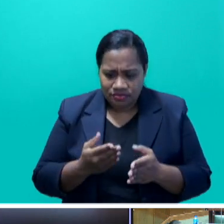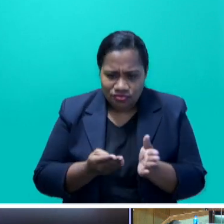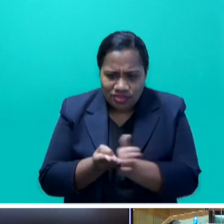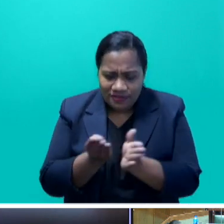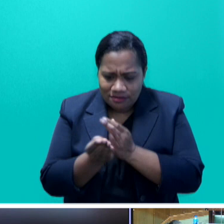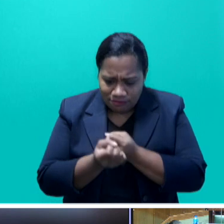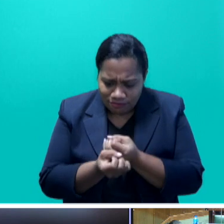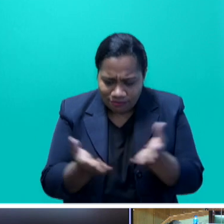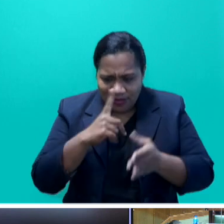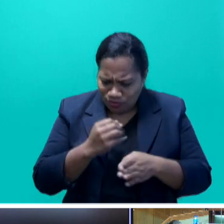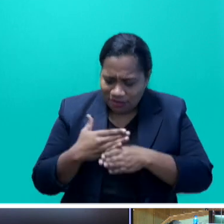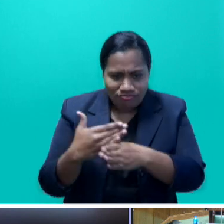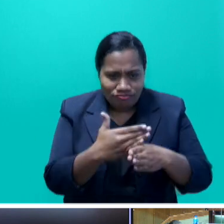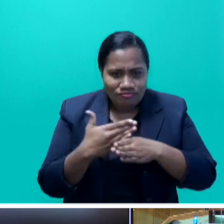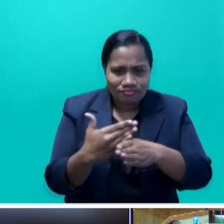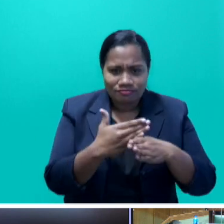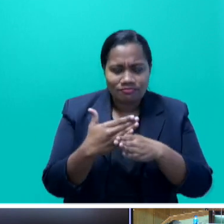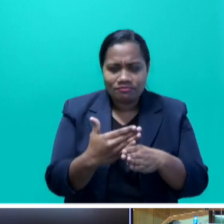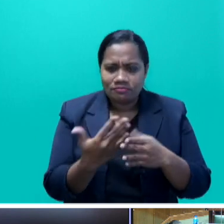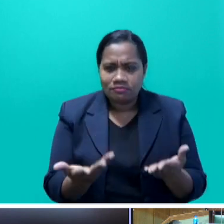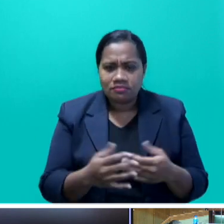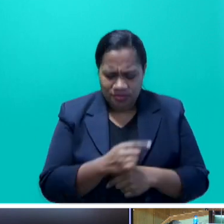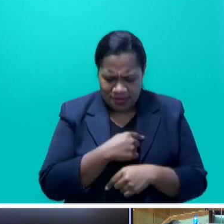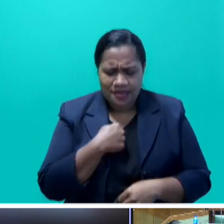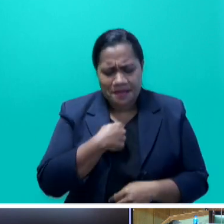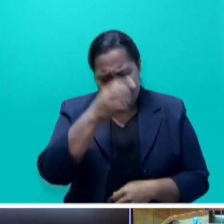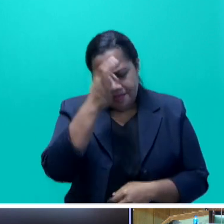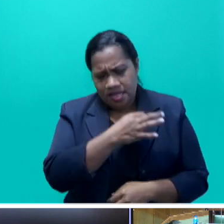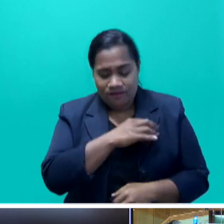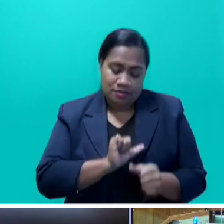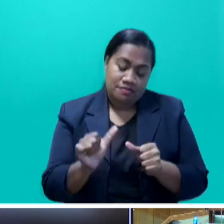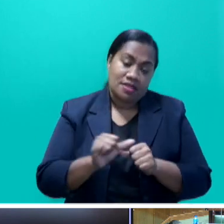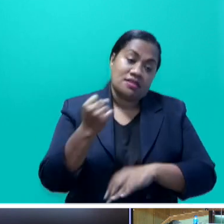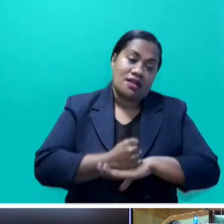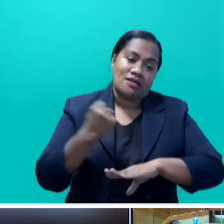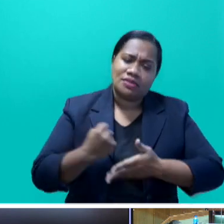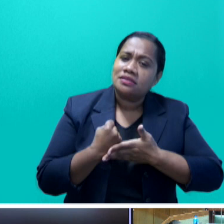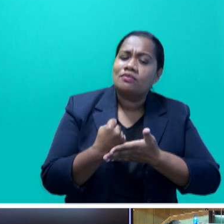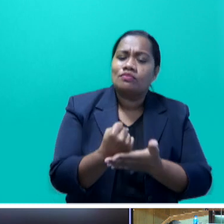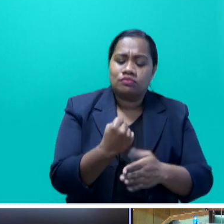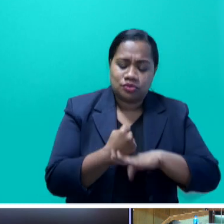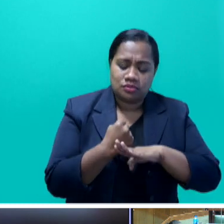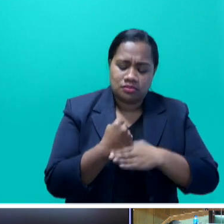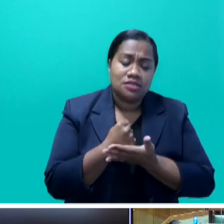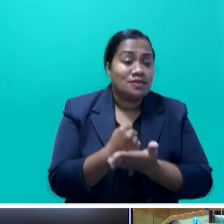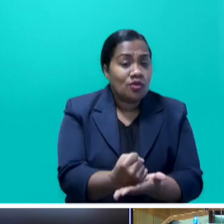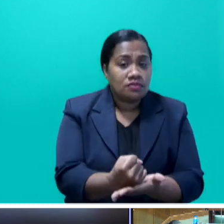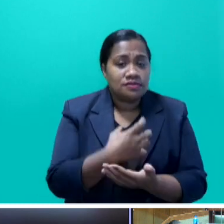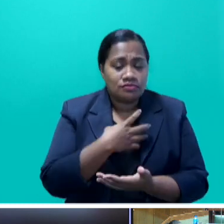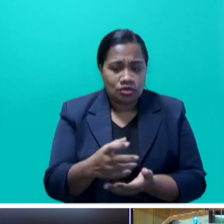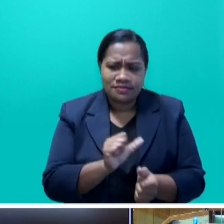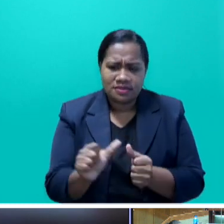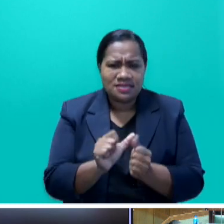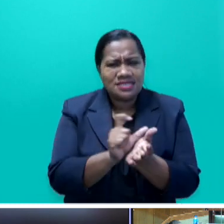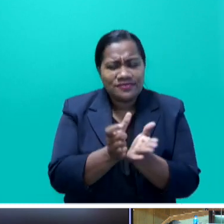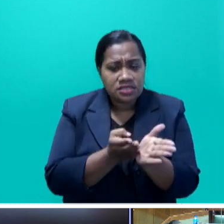I believe we will be a better government, supported by a better and more efficient civil service for having